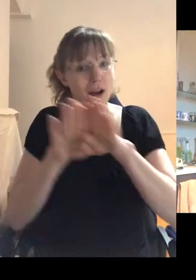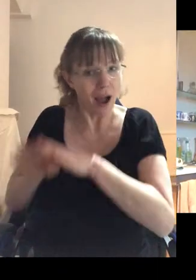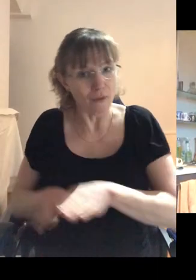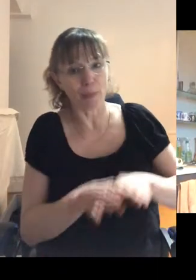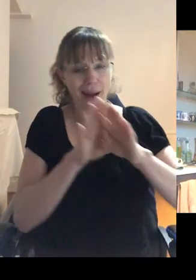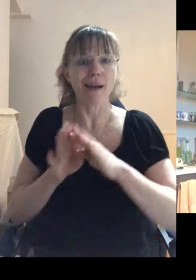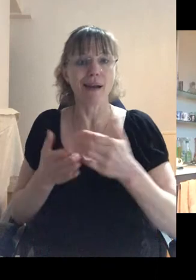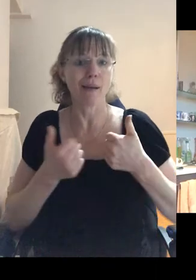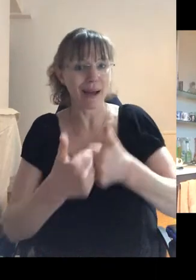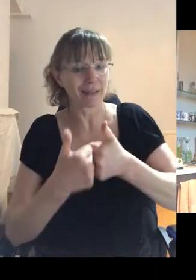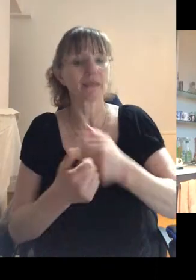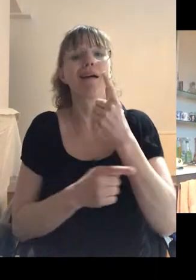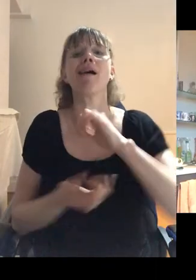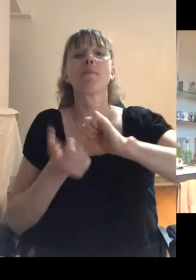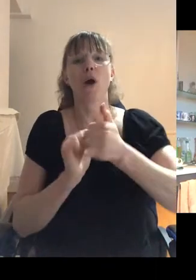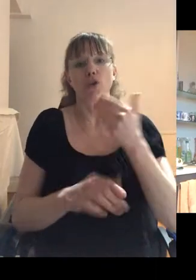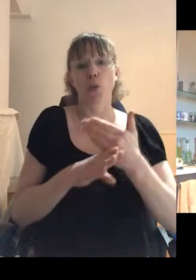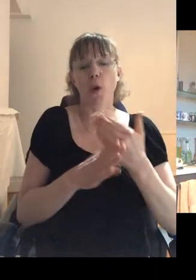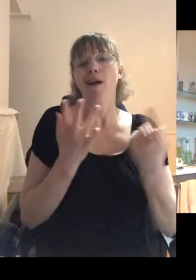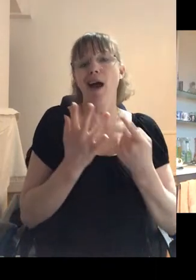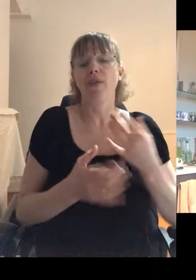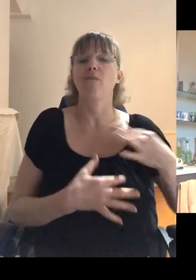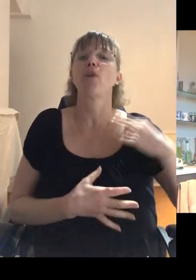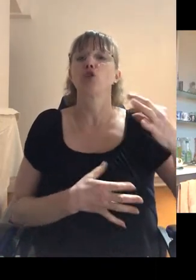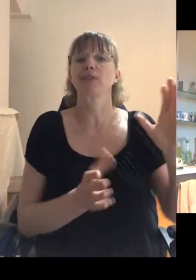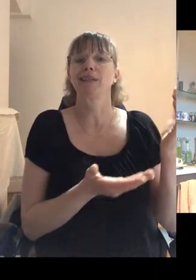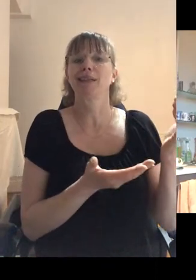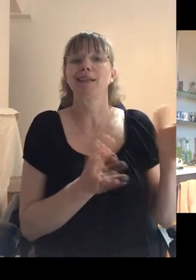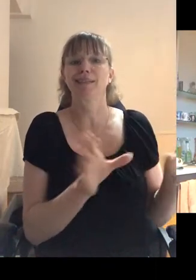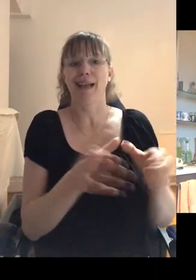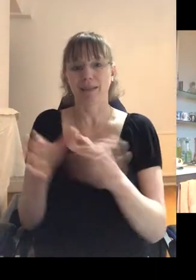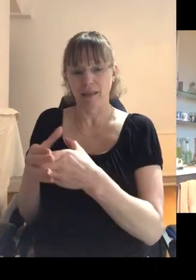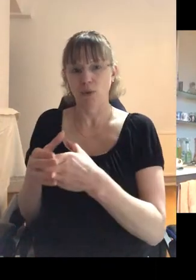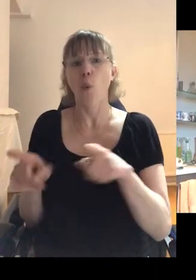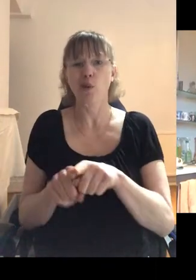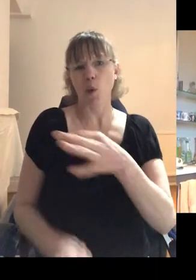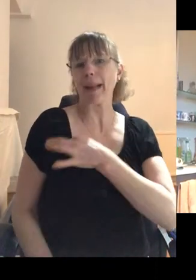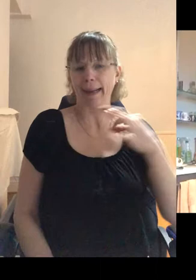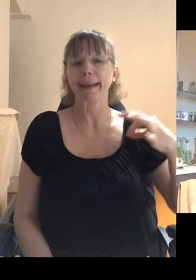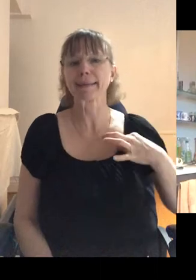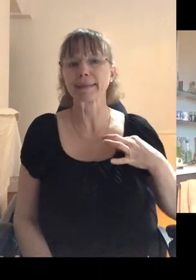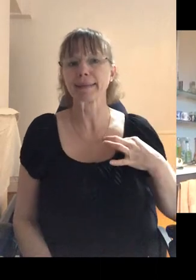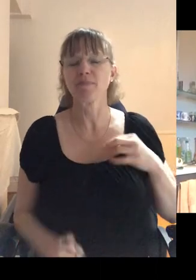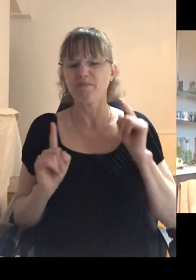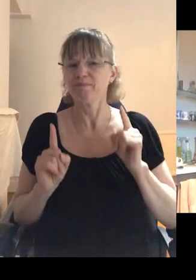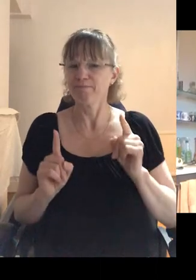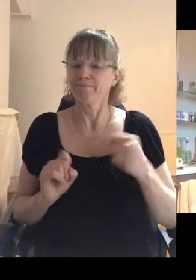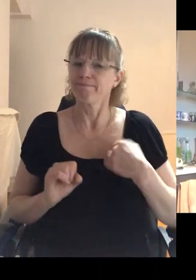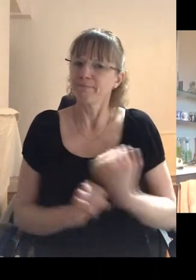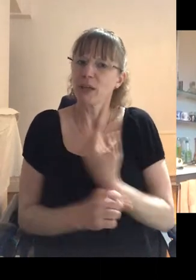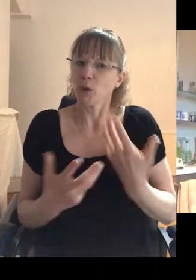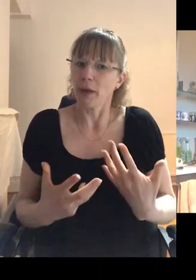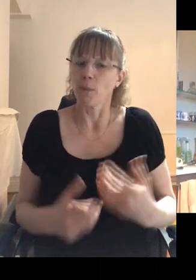and then the partnership work that we do with other voluntary search organizations and clinics as well. And that's currently where I'm at.